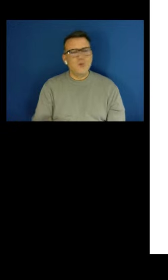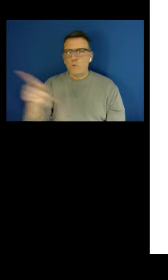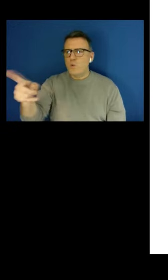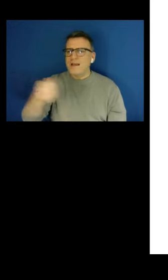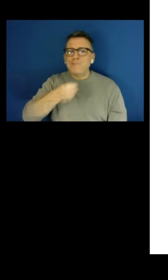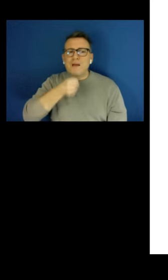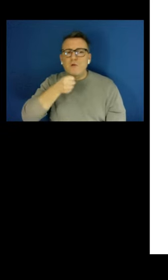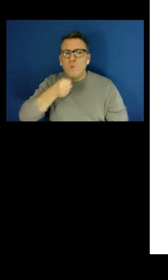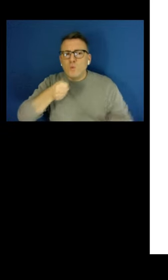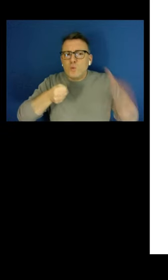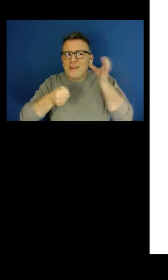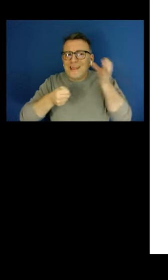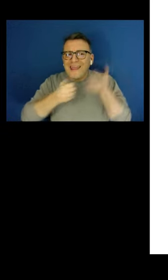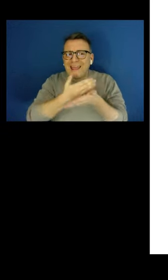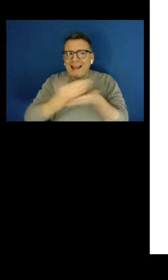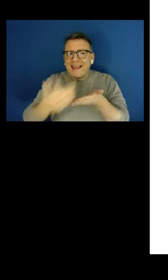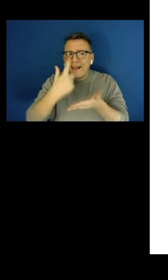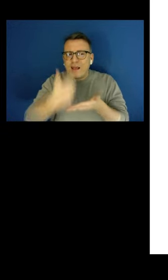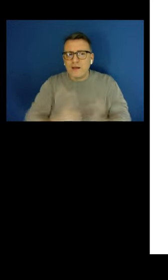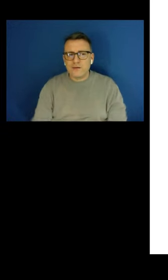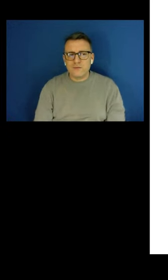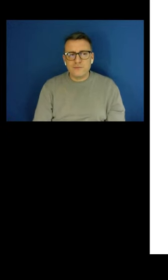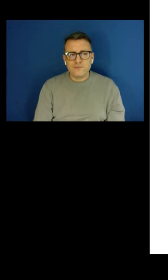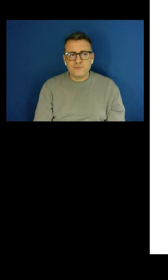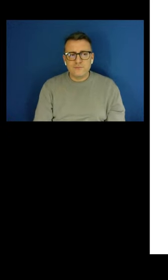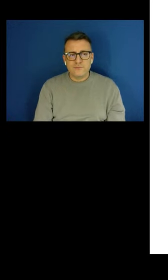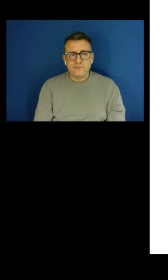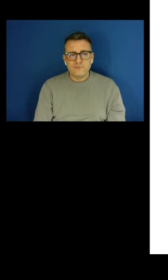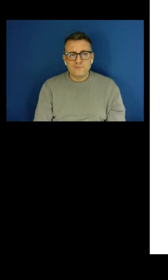hear better. Thank you.